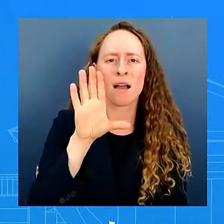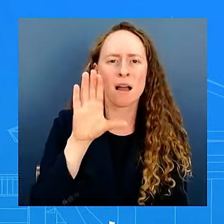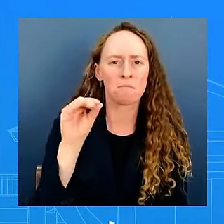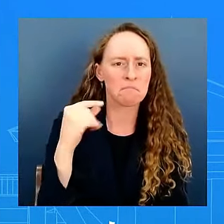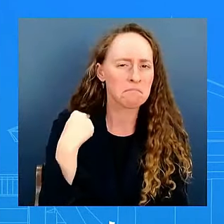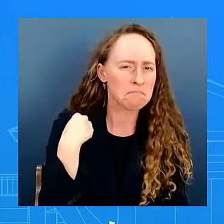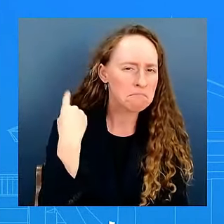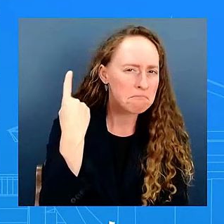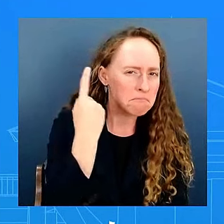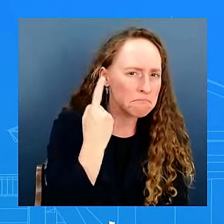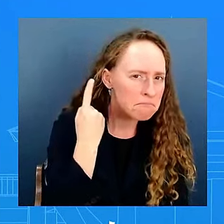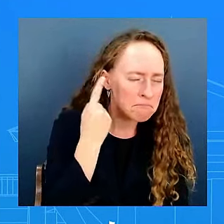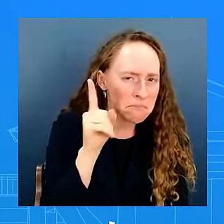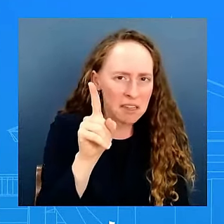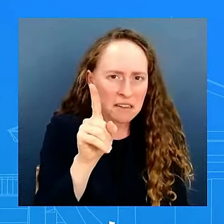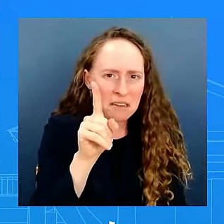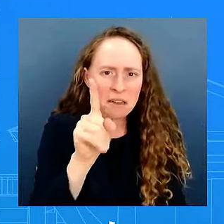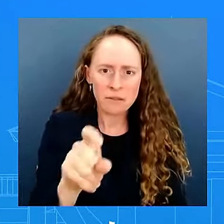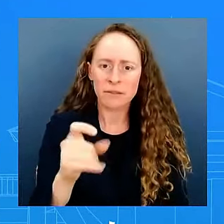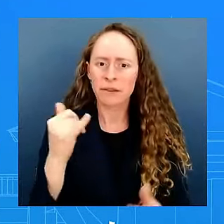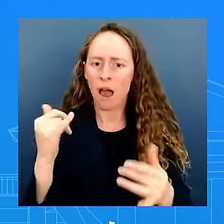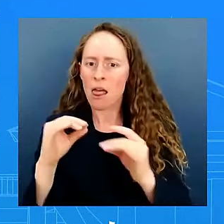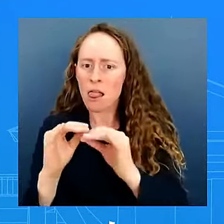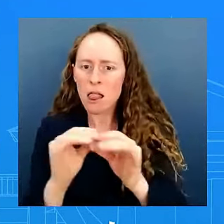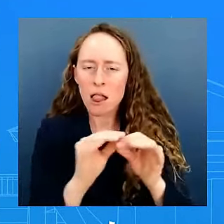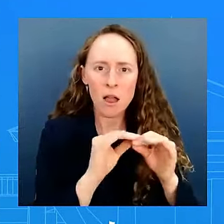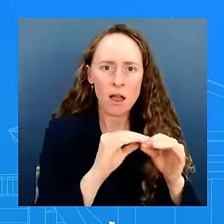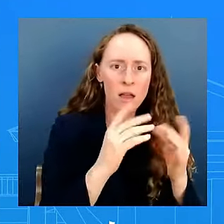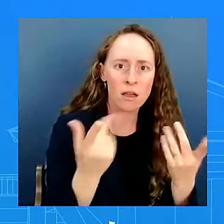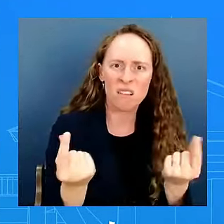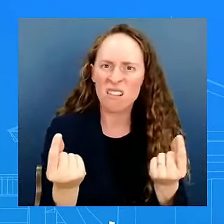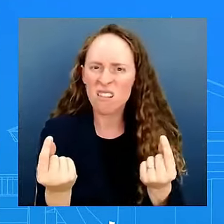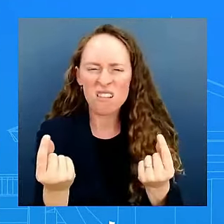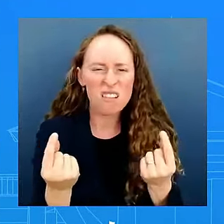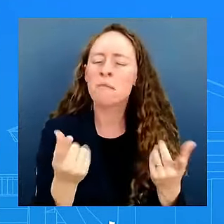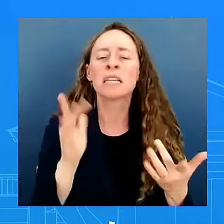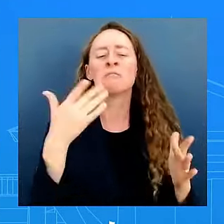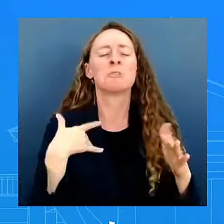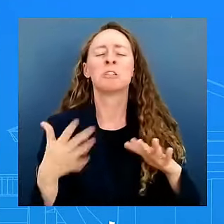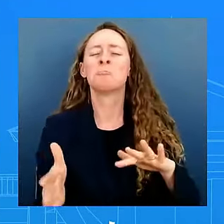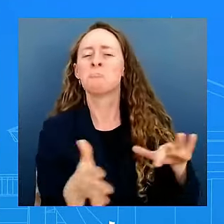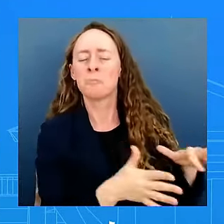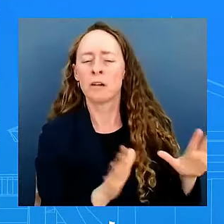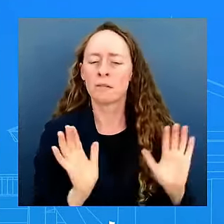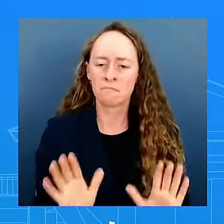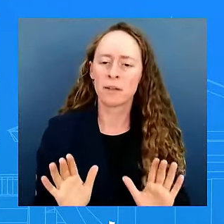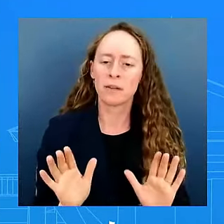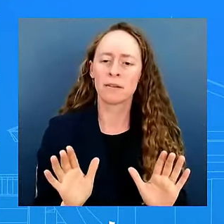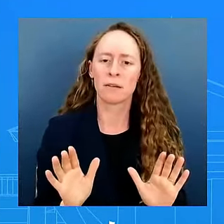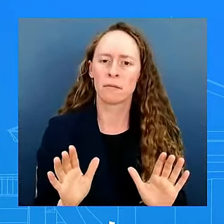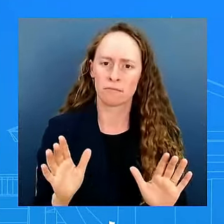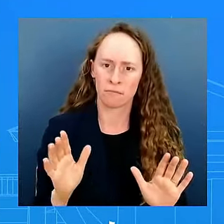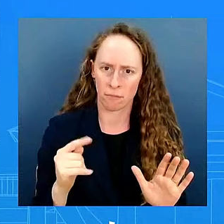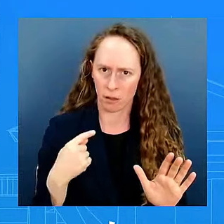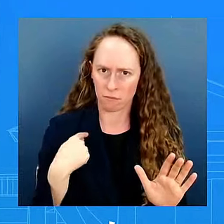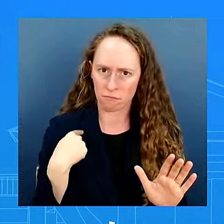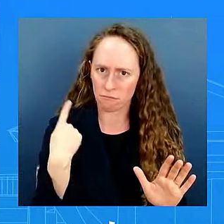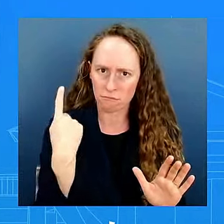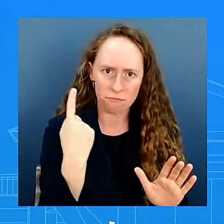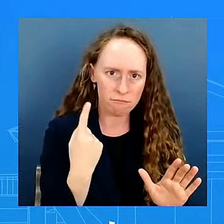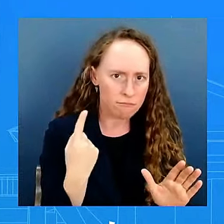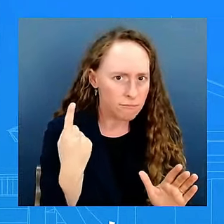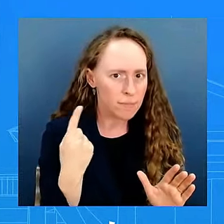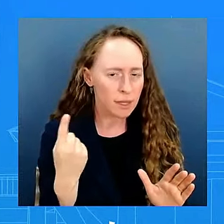a lot of the question right now is essentially whether the president is reconsidering his position or not